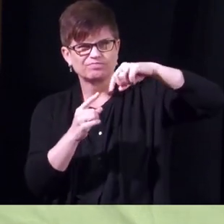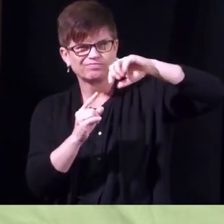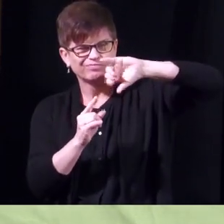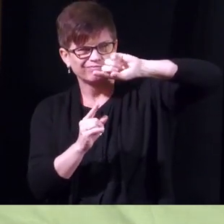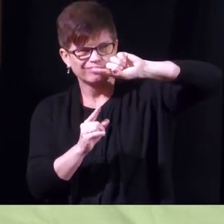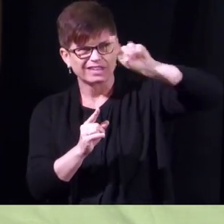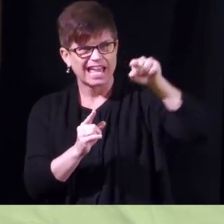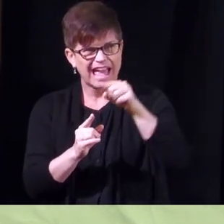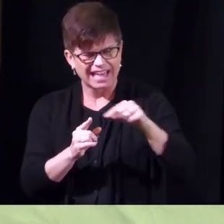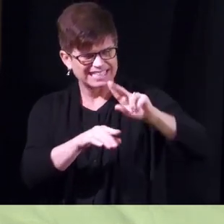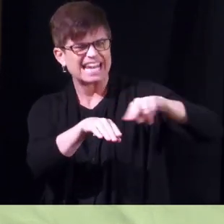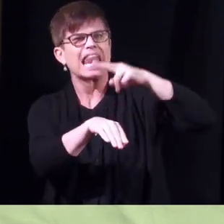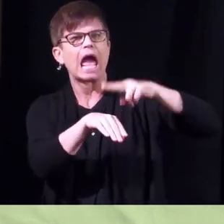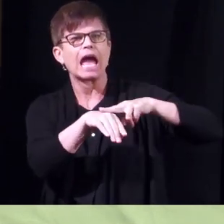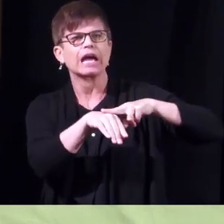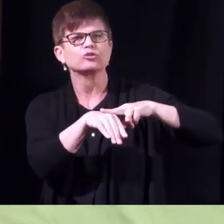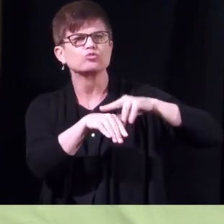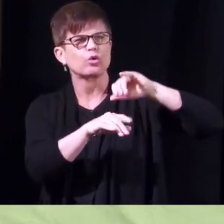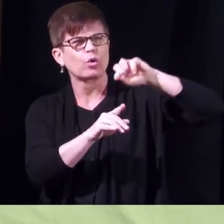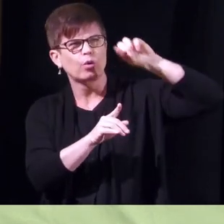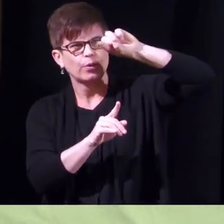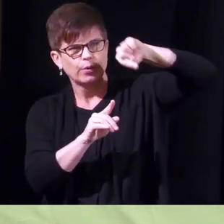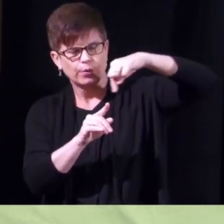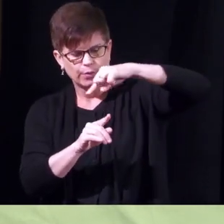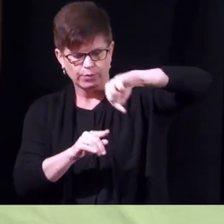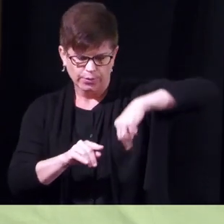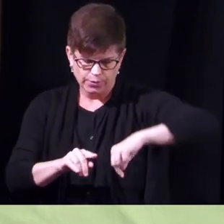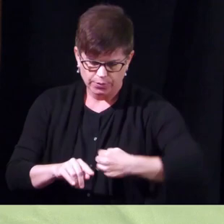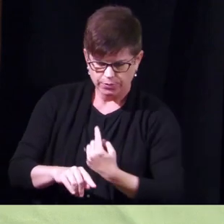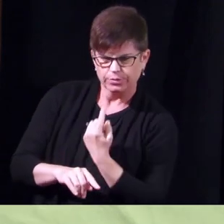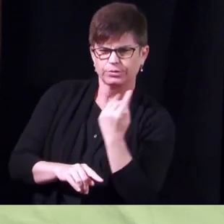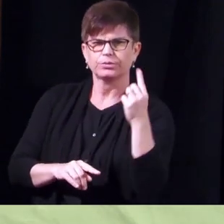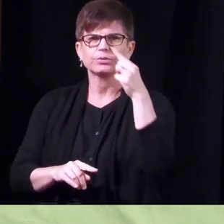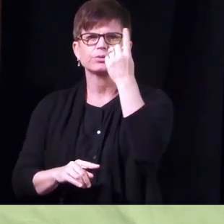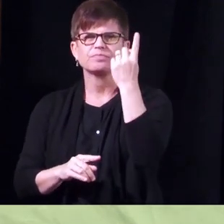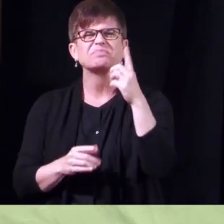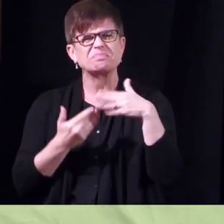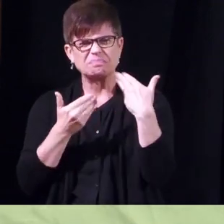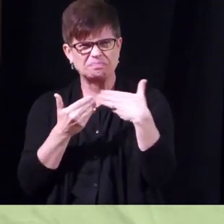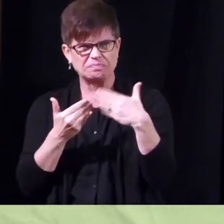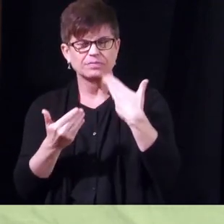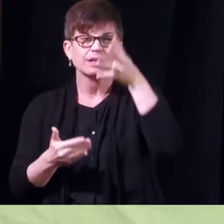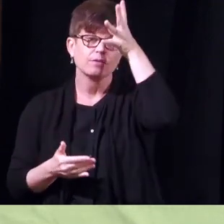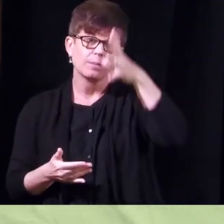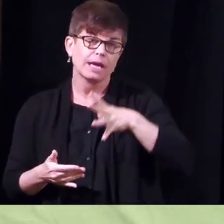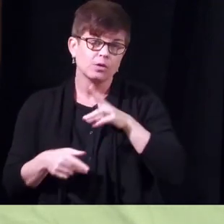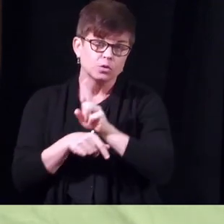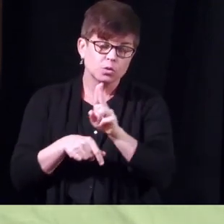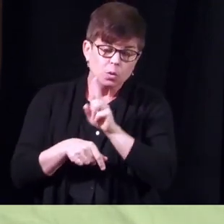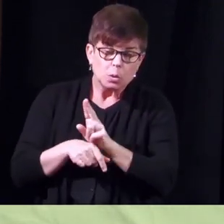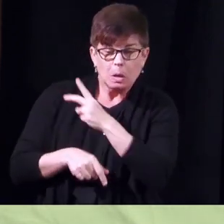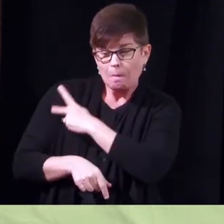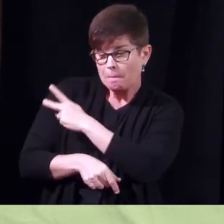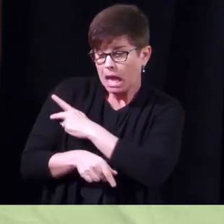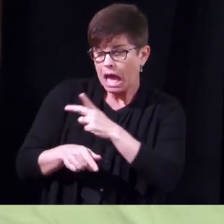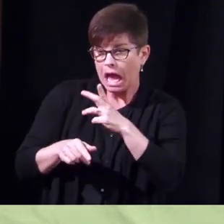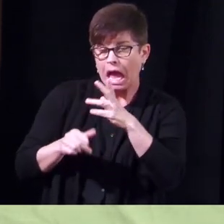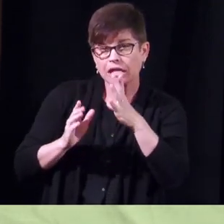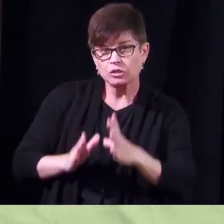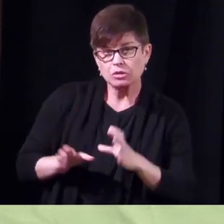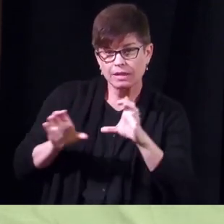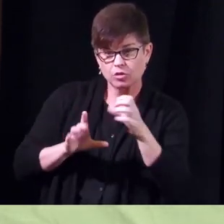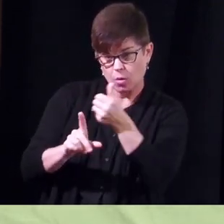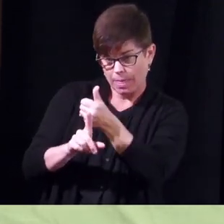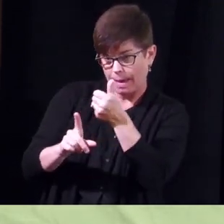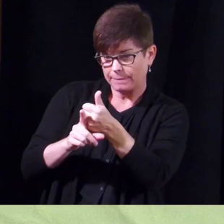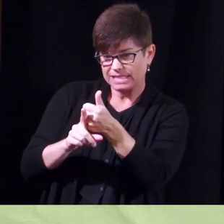anatomy and it's easier for the males to use um patients that do self-interment catheterization that get good at it